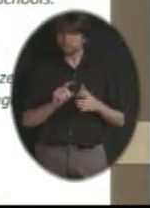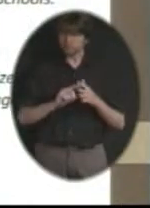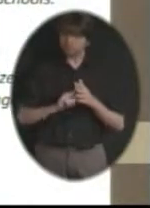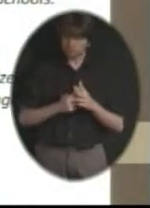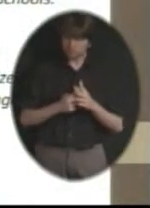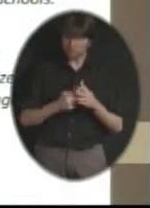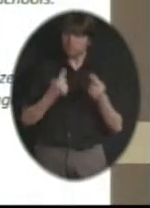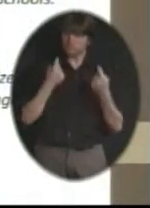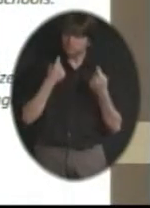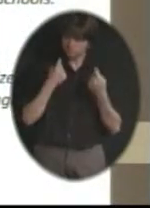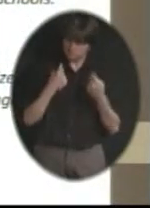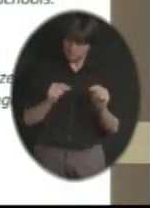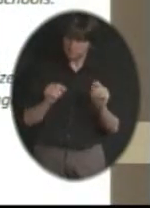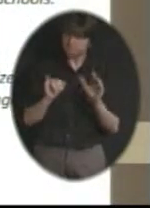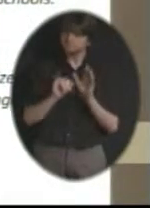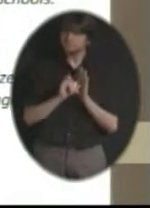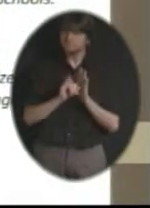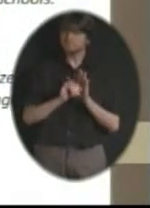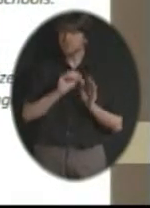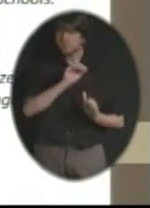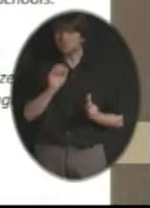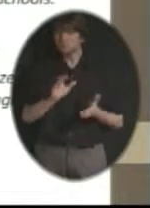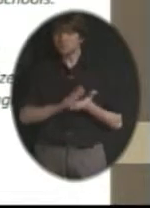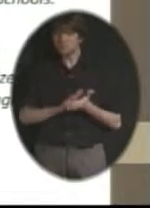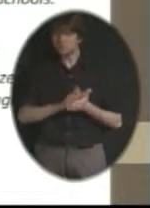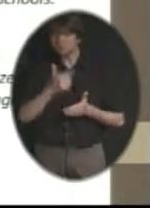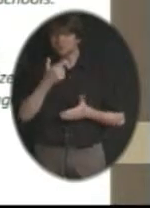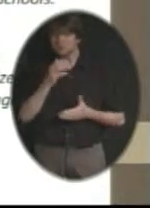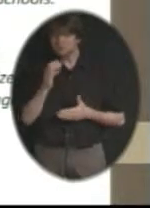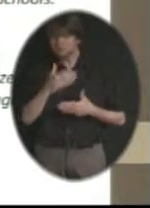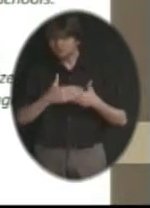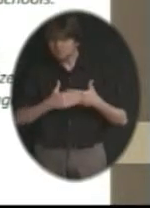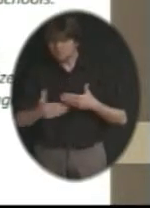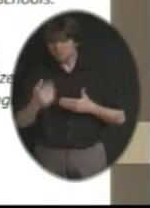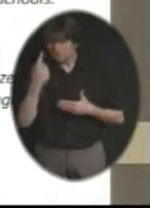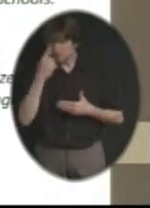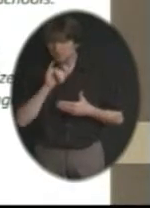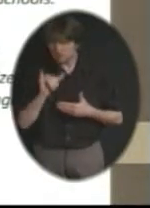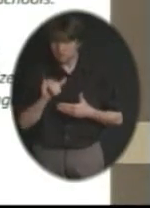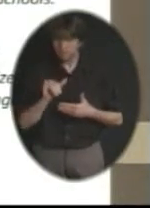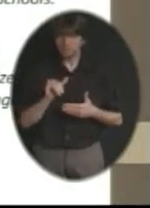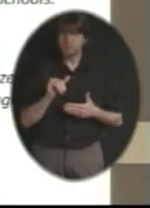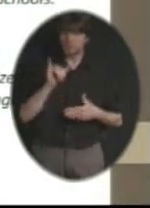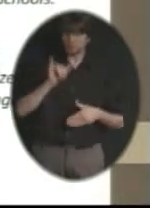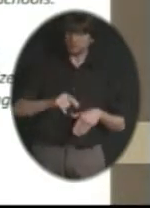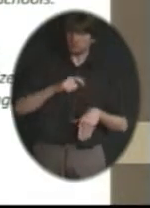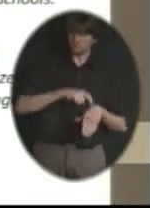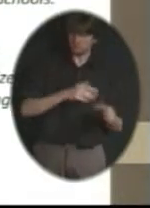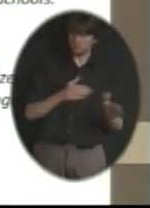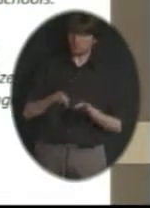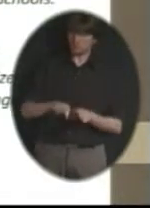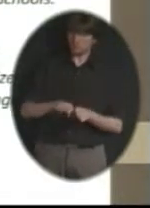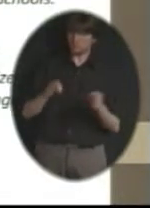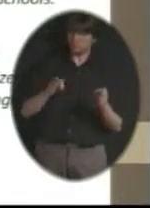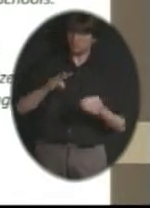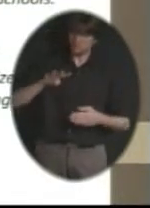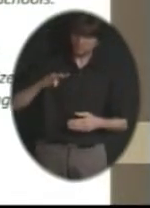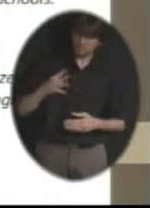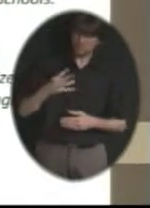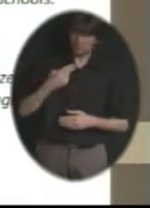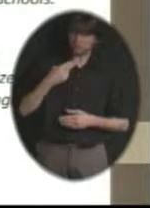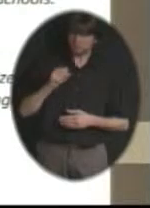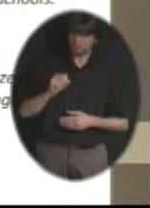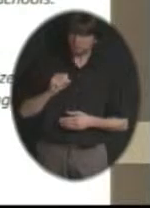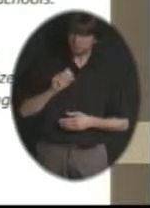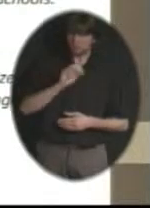Olathe schools look like in the 21st century. We were going to be opening our fourth high school, Olathe Northwest. And we wanted to have